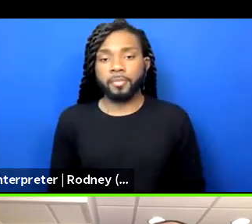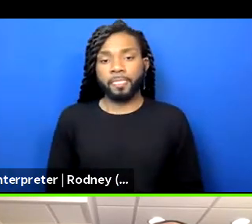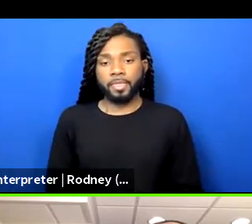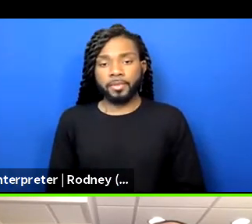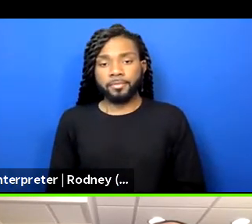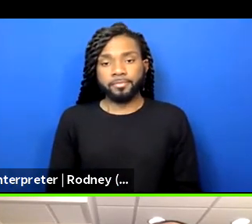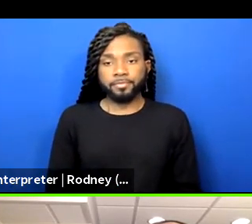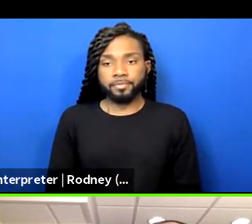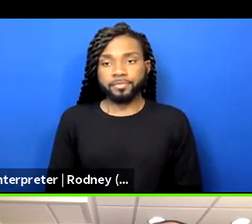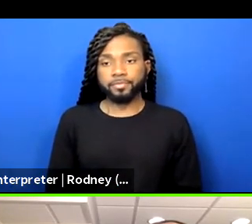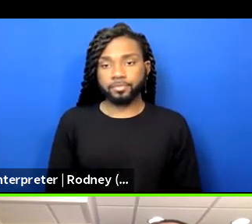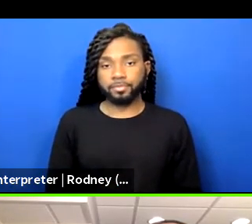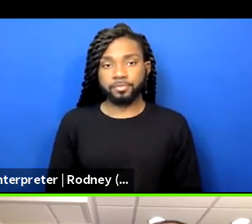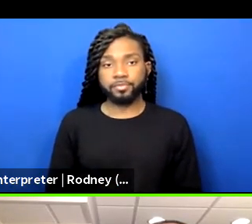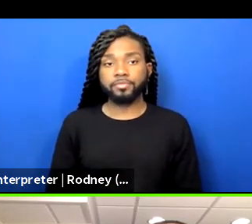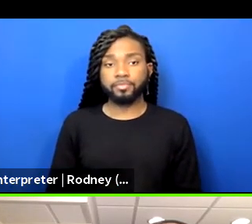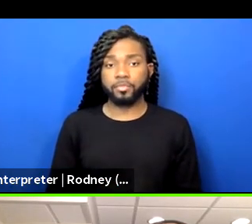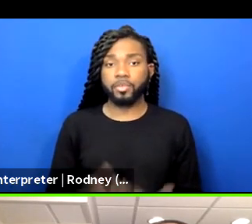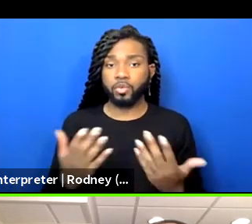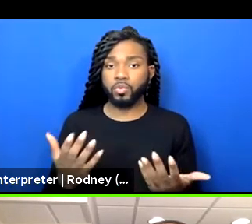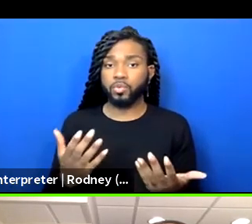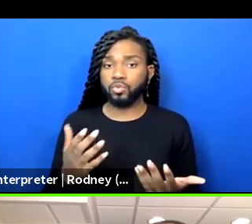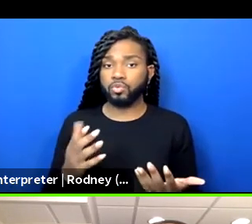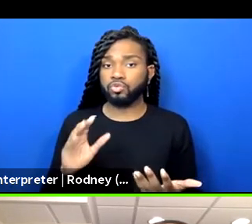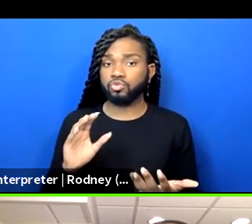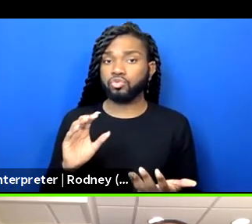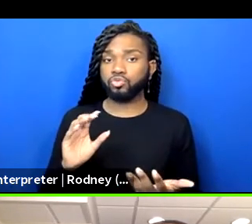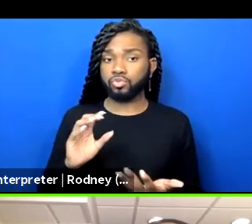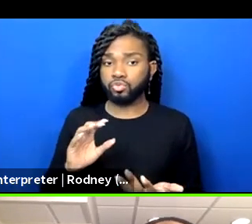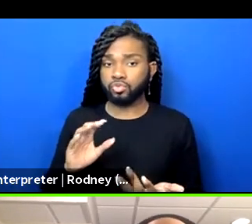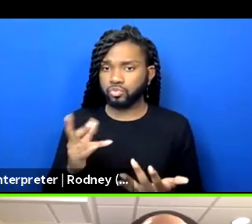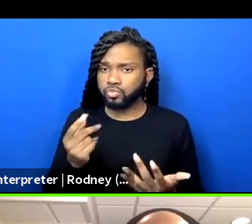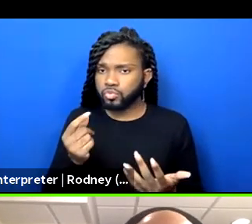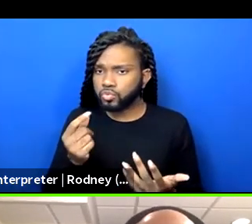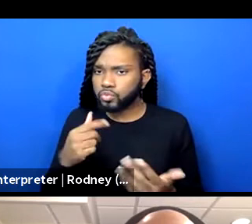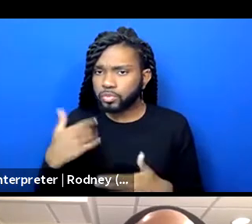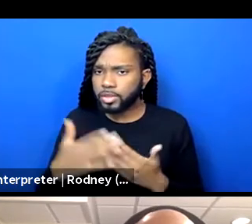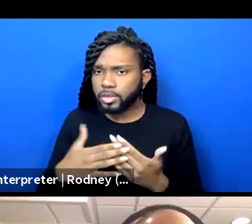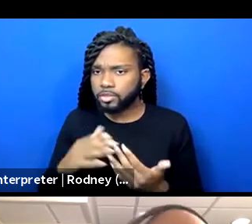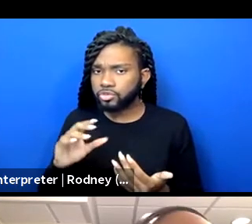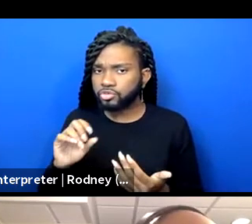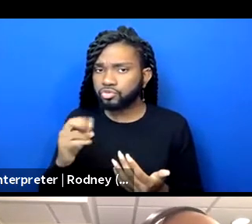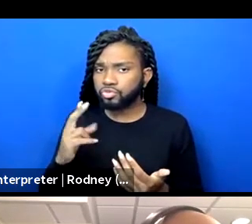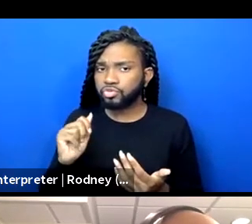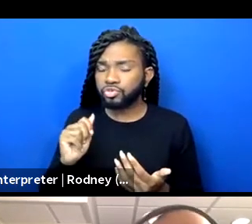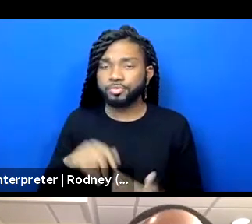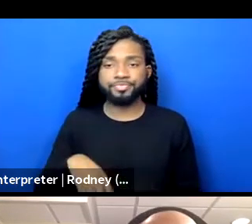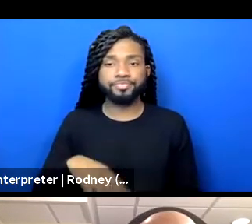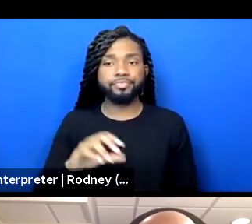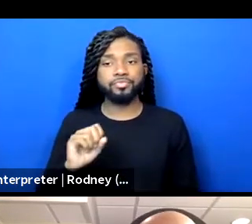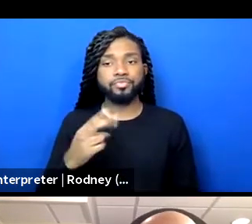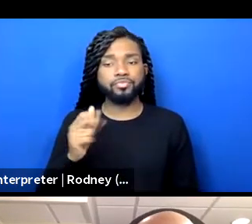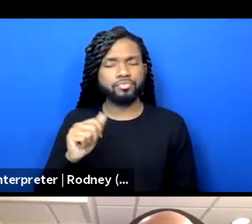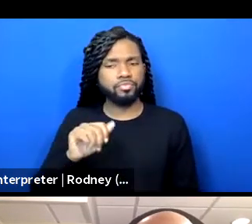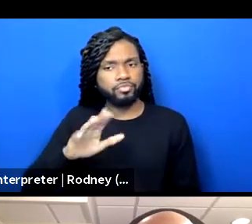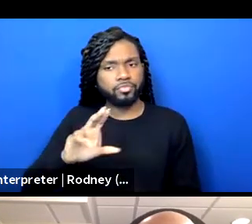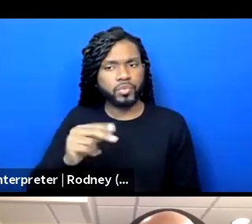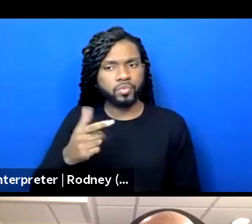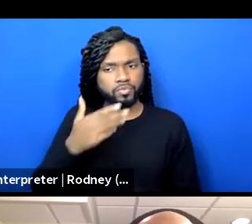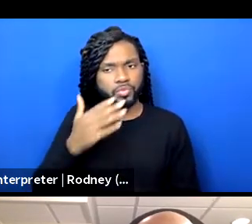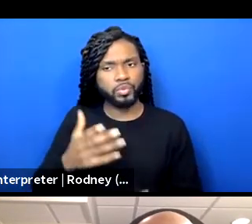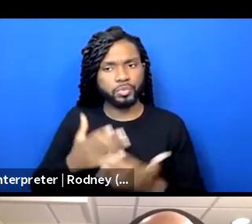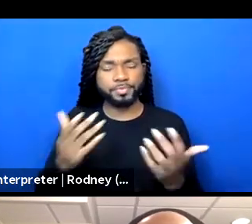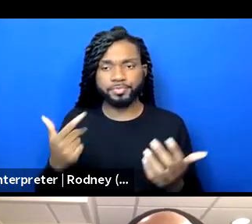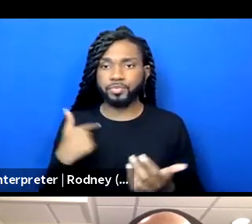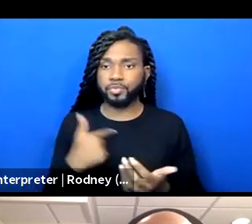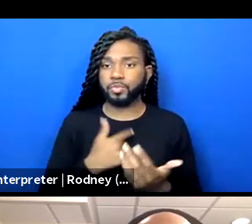so, any, so, should I just move right from there? I move on to the, framing? Thank you so much. Um, yeah, I think we want to